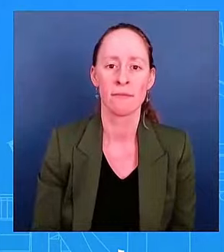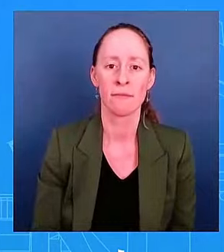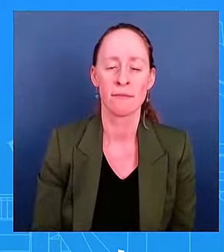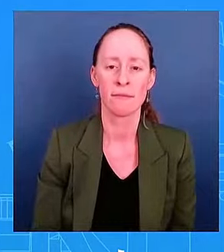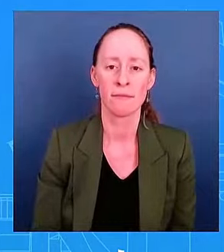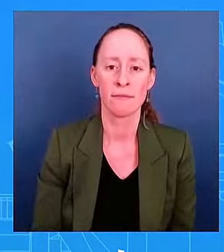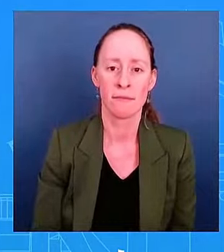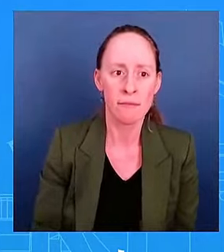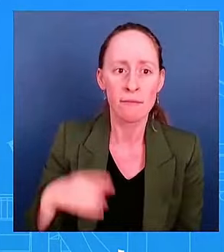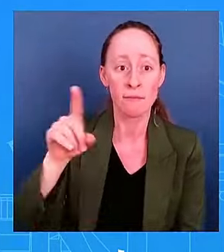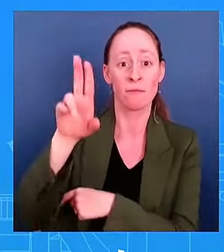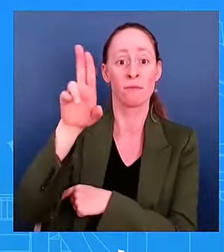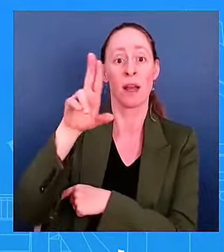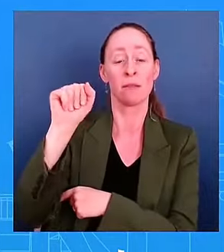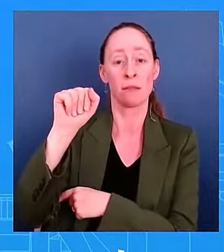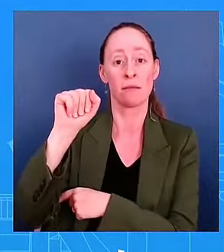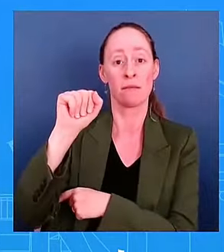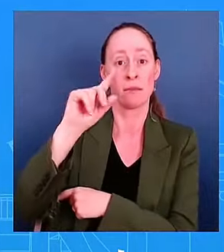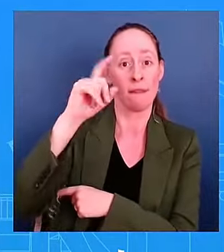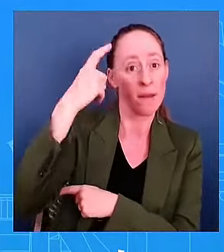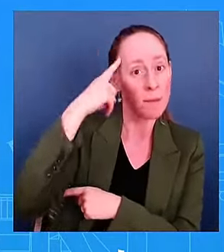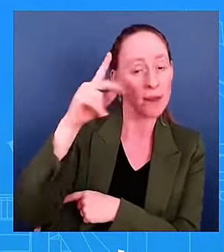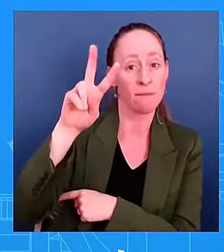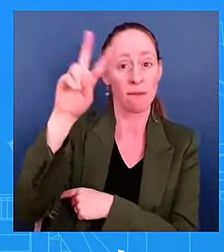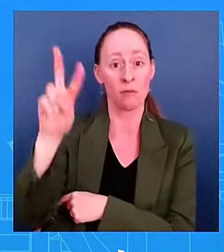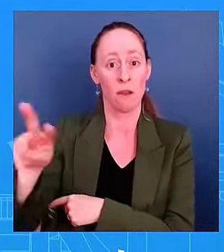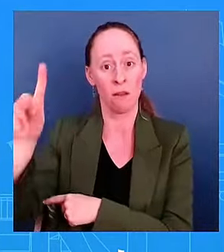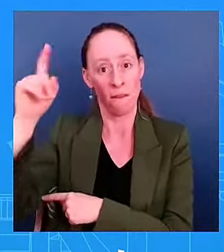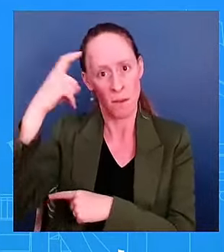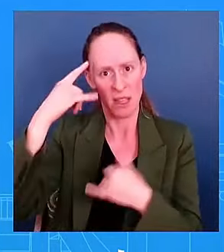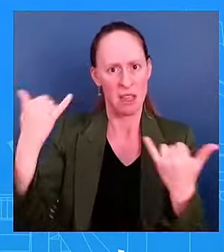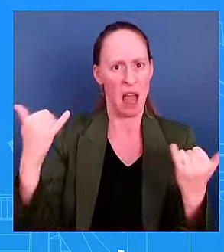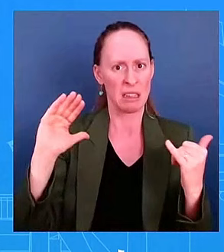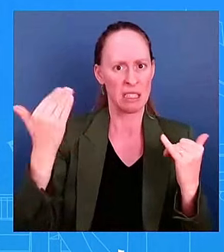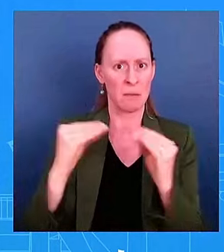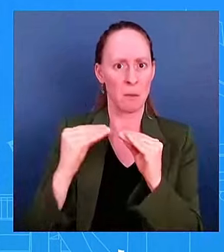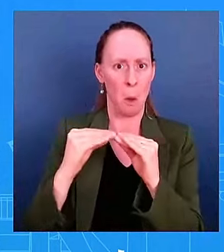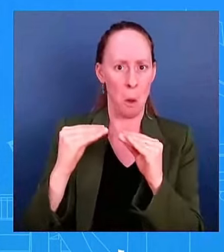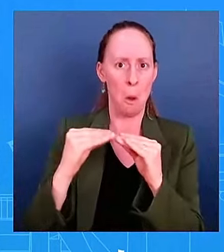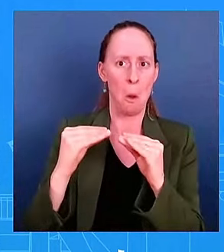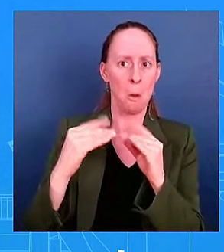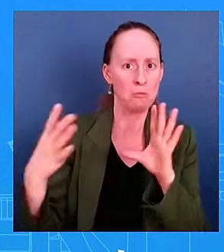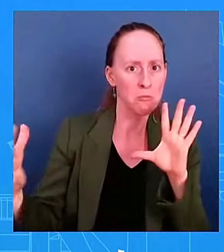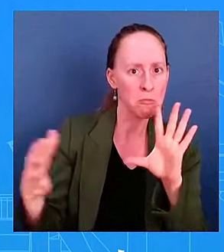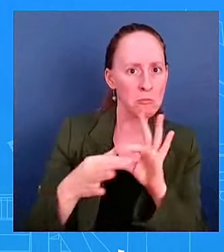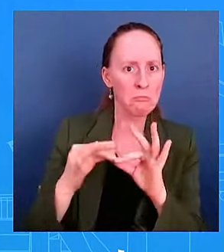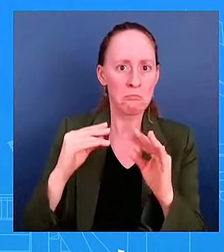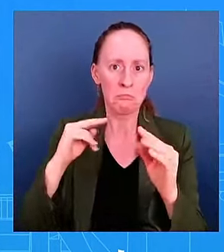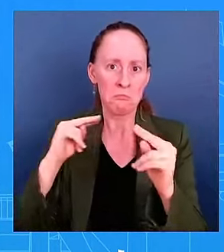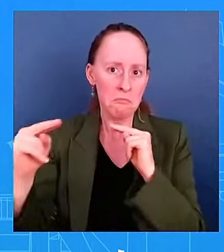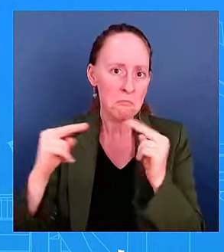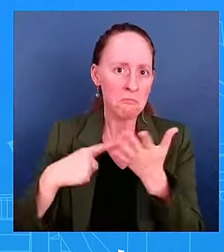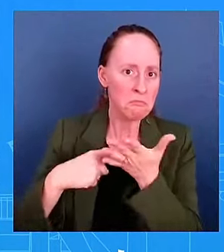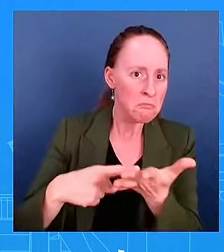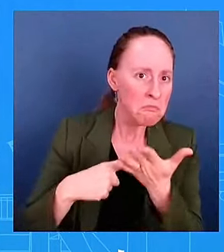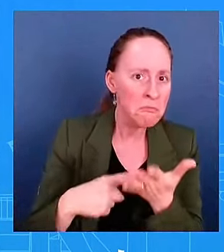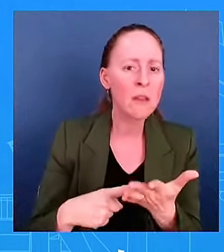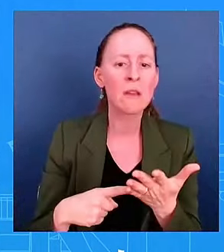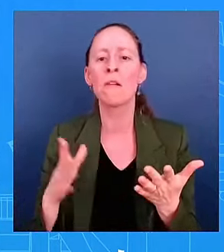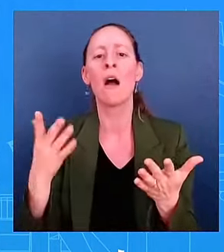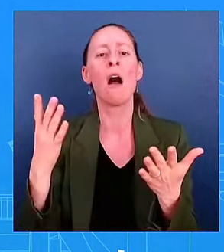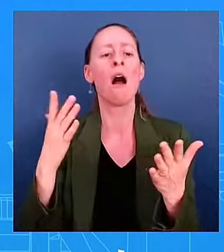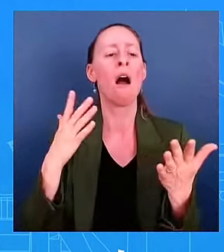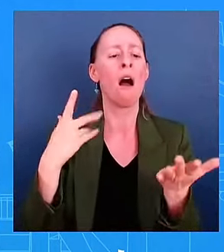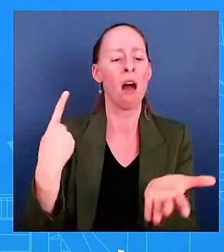today, I wanted to get, if you can give us like a clearer picture of what entails and how far the U.S. Government